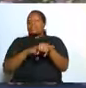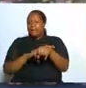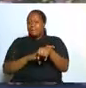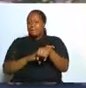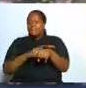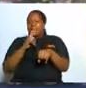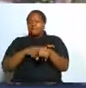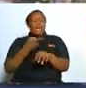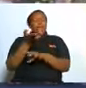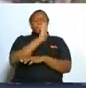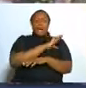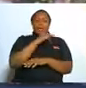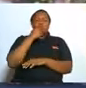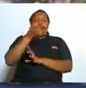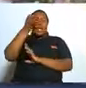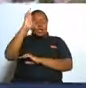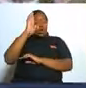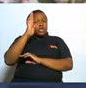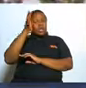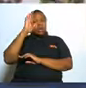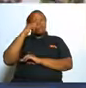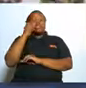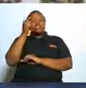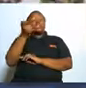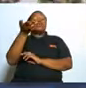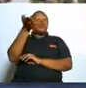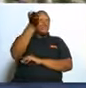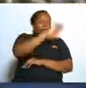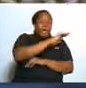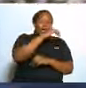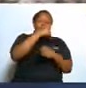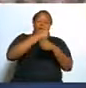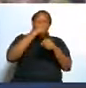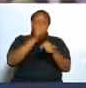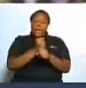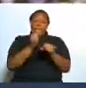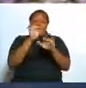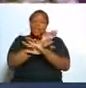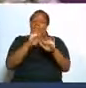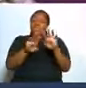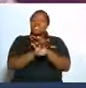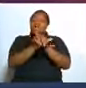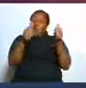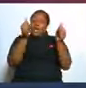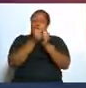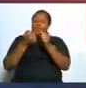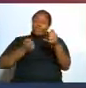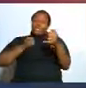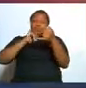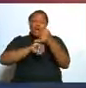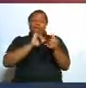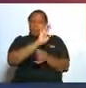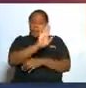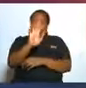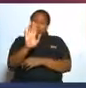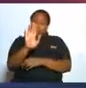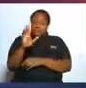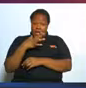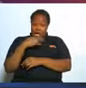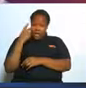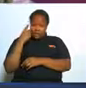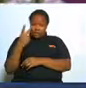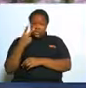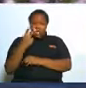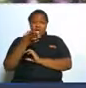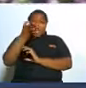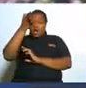why god will tell you go back and make things in a good way with your wife and you say but god